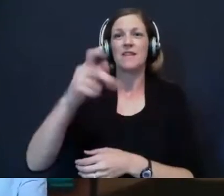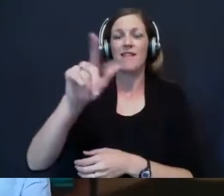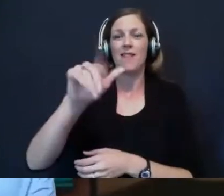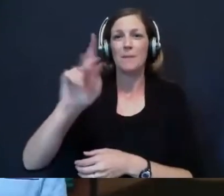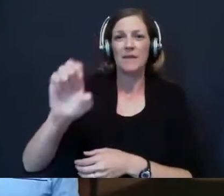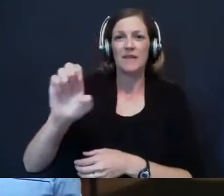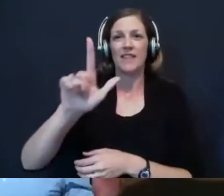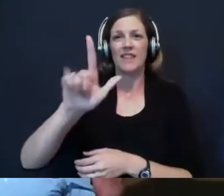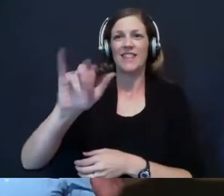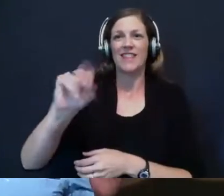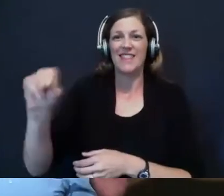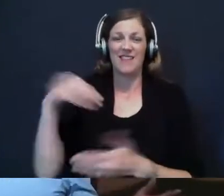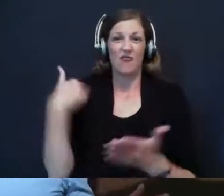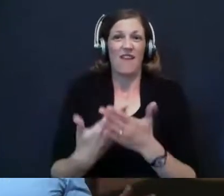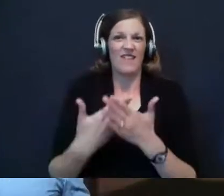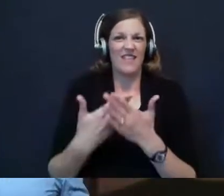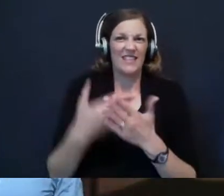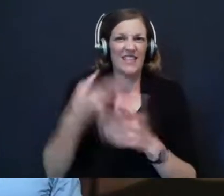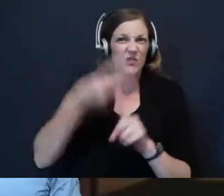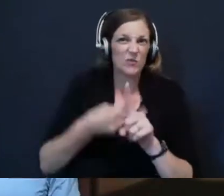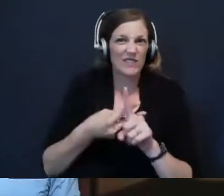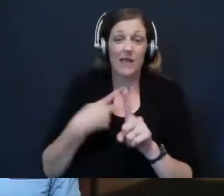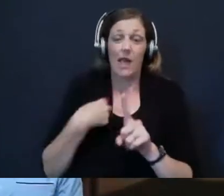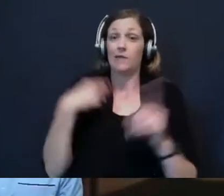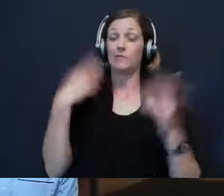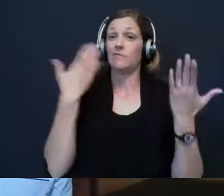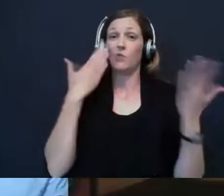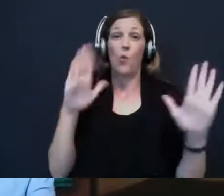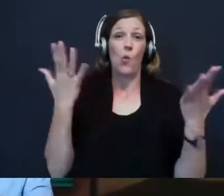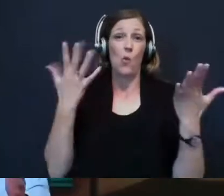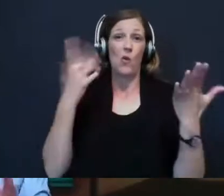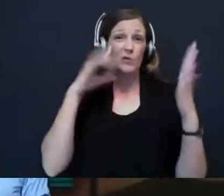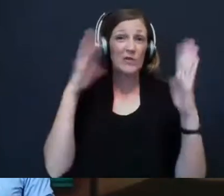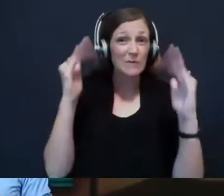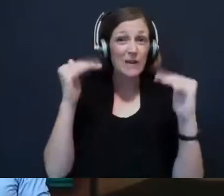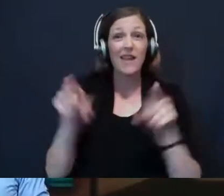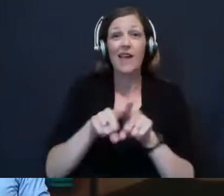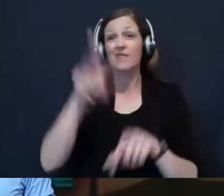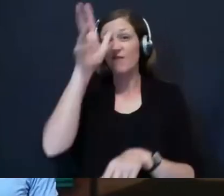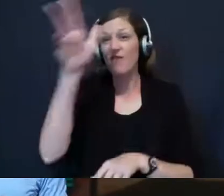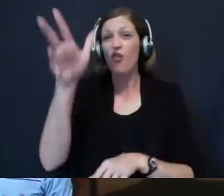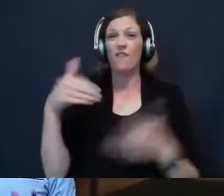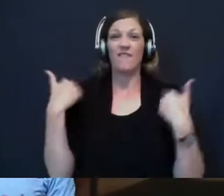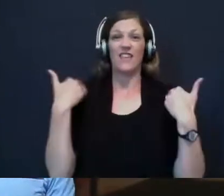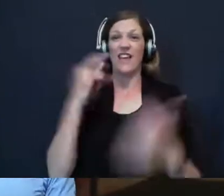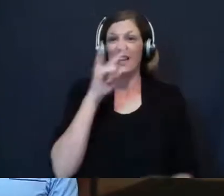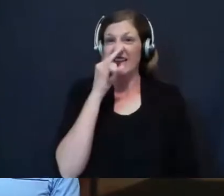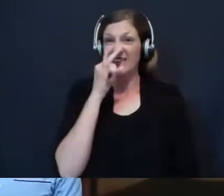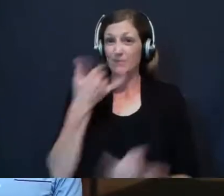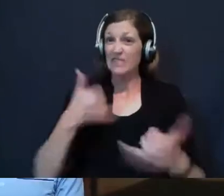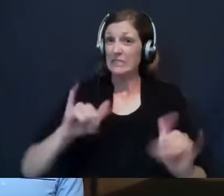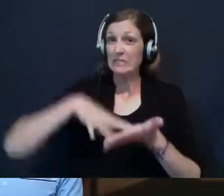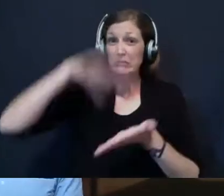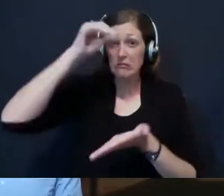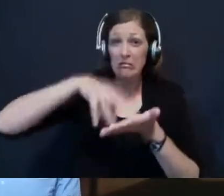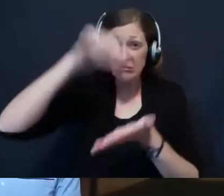and I have no idea what to expect. As a father of young kids, I'm still learning.